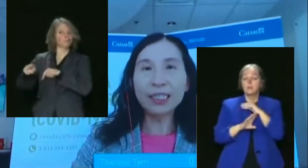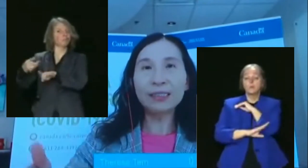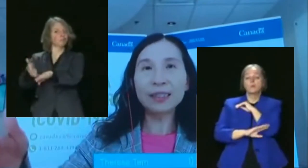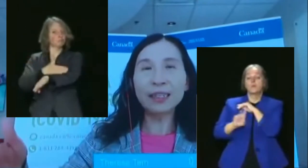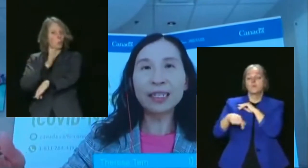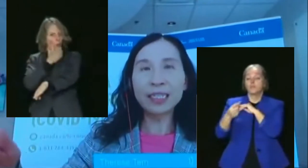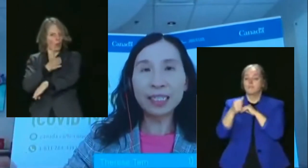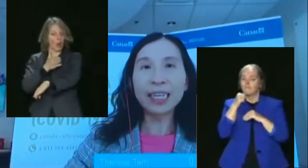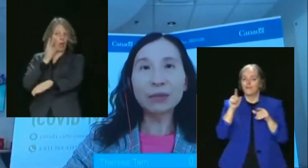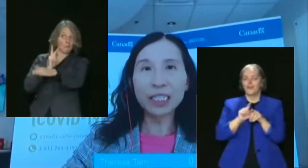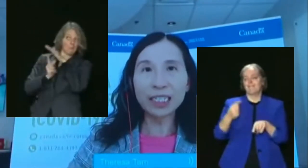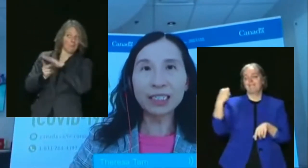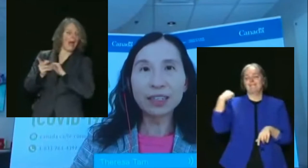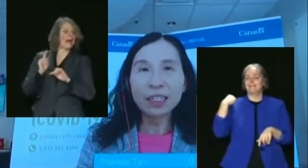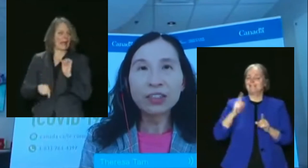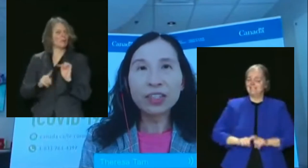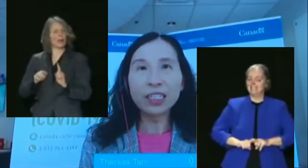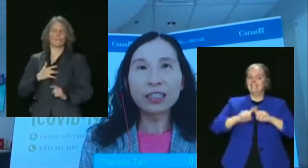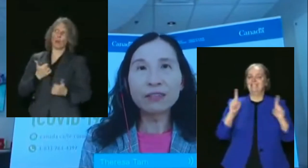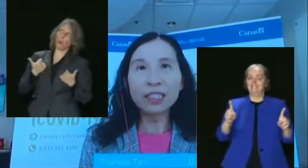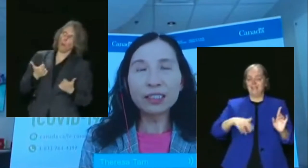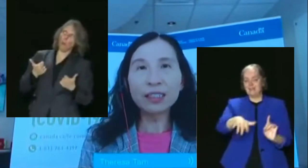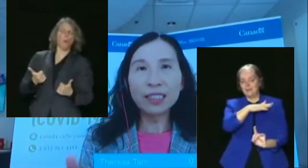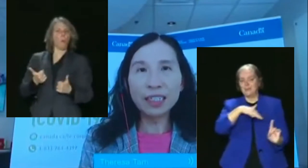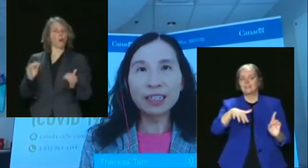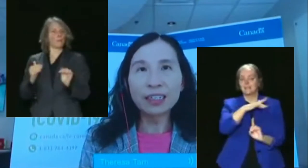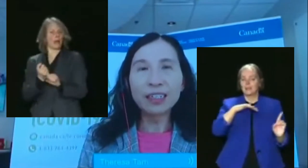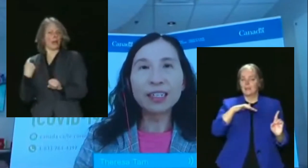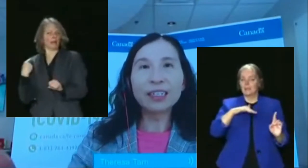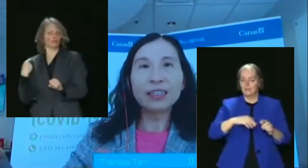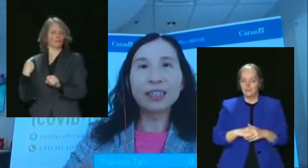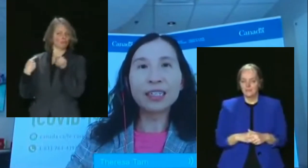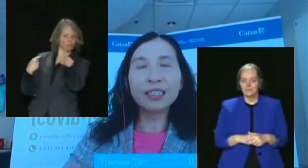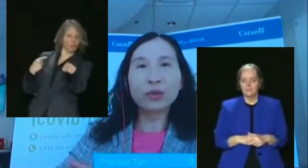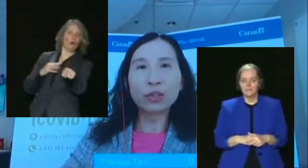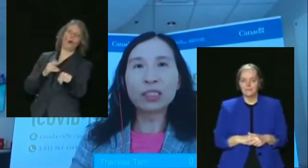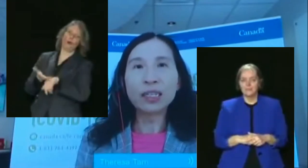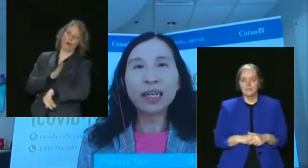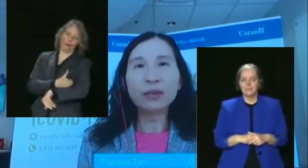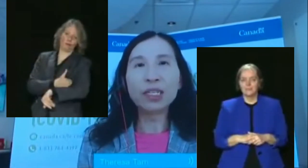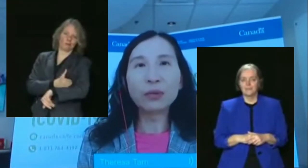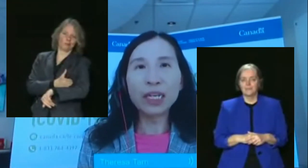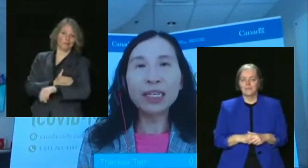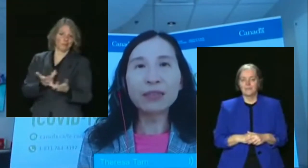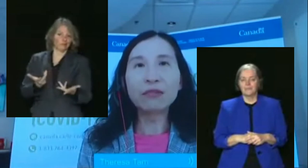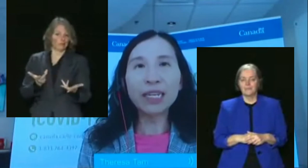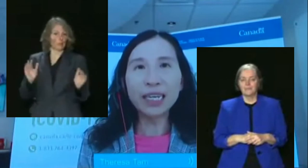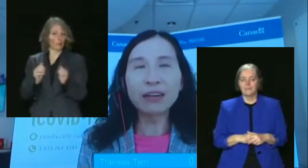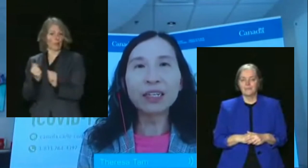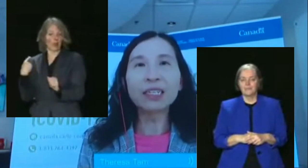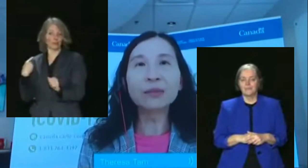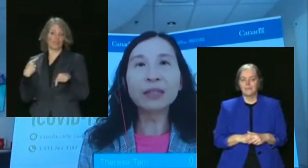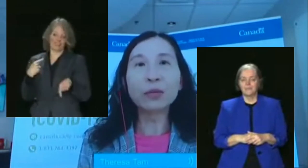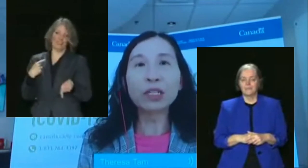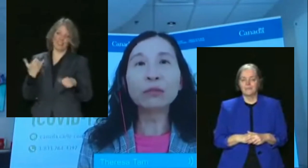think it does help Canadians to think of this year in these courses and the one that we're in right